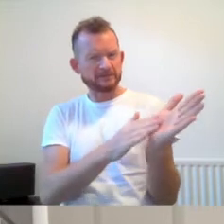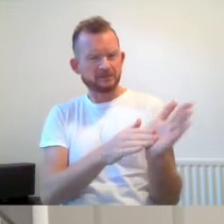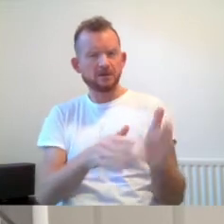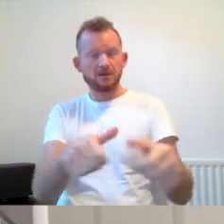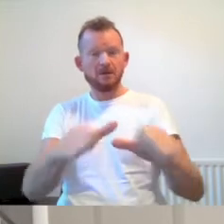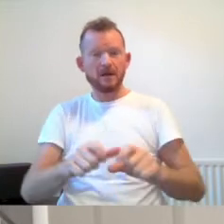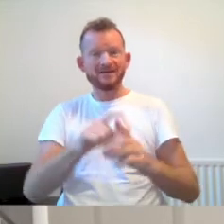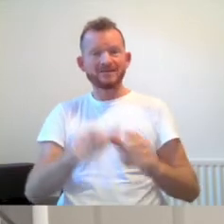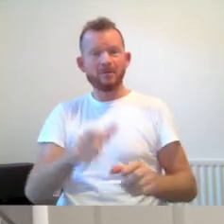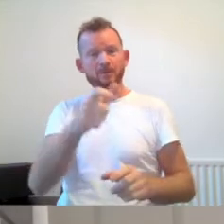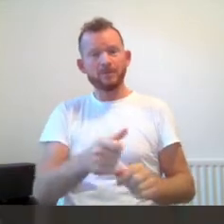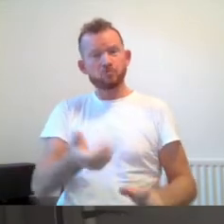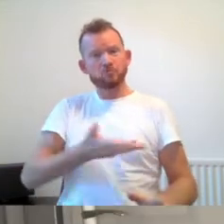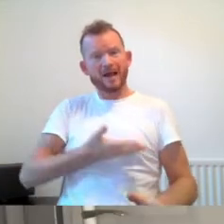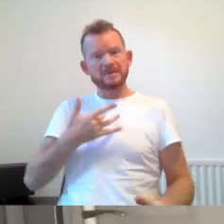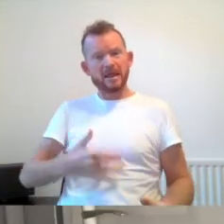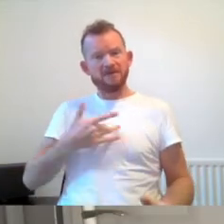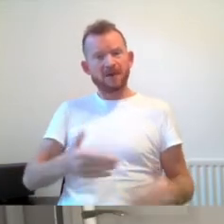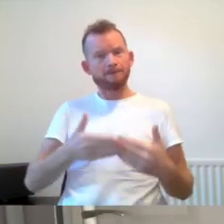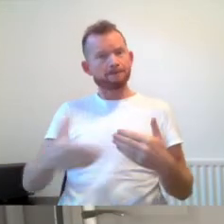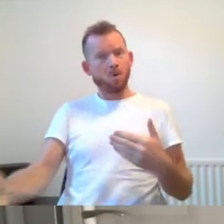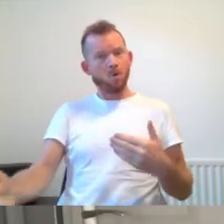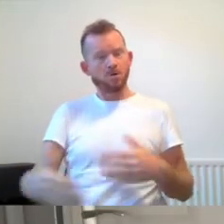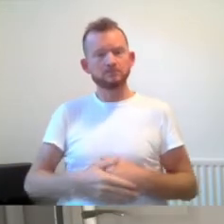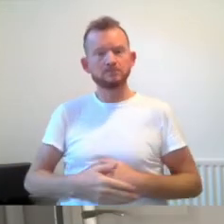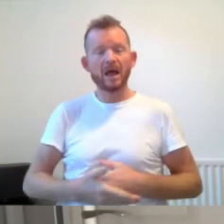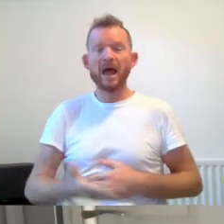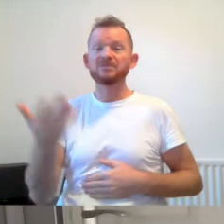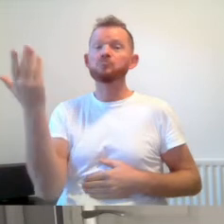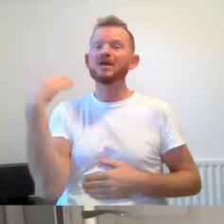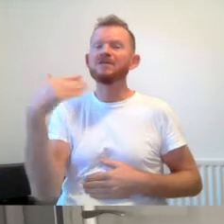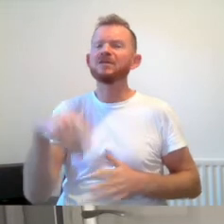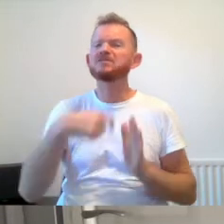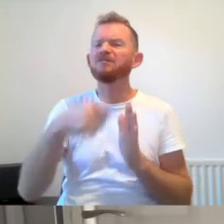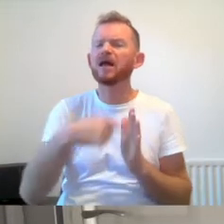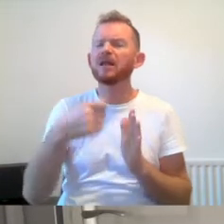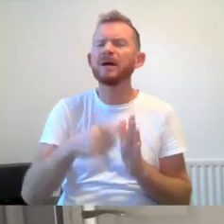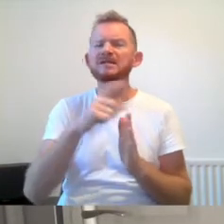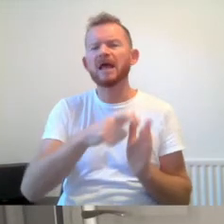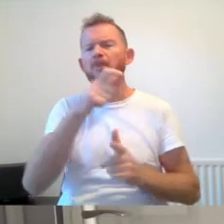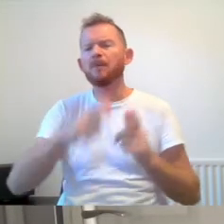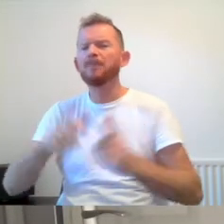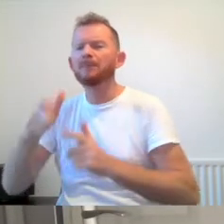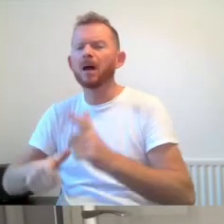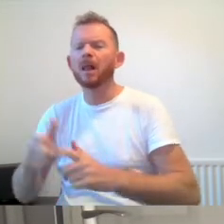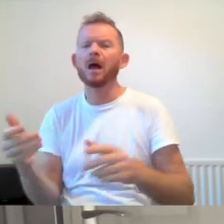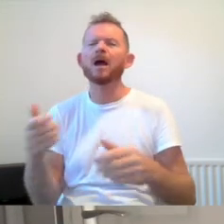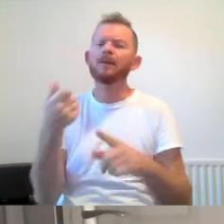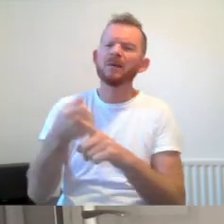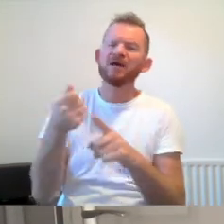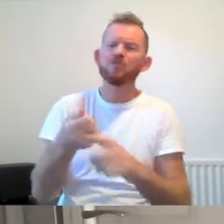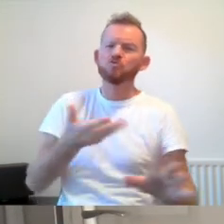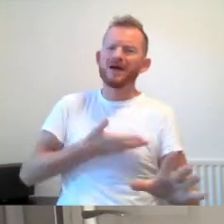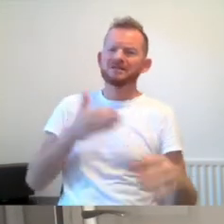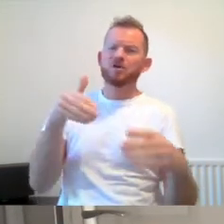to live and many, many more. As we saw in the previous film, disabled people had been campaigning for our rights and inclusion in society